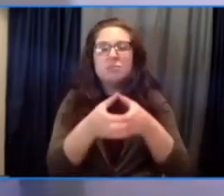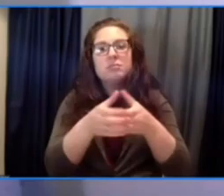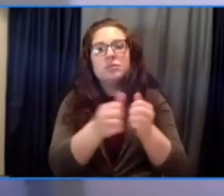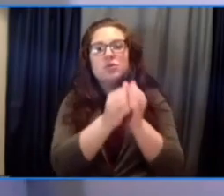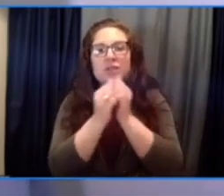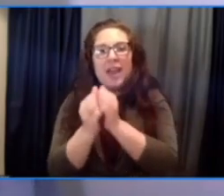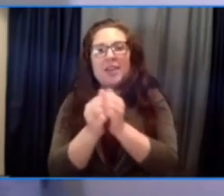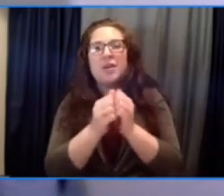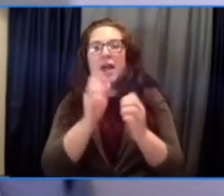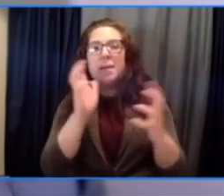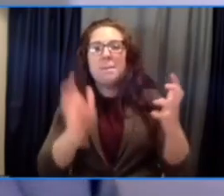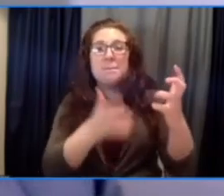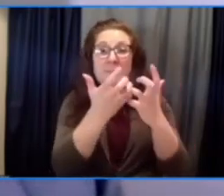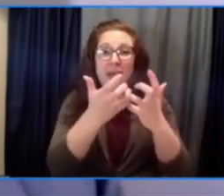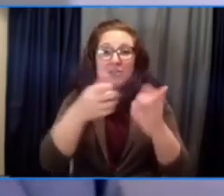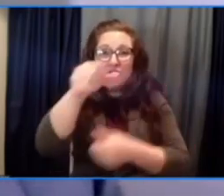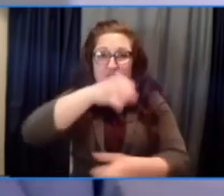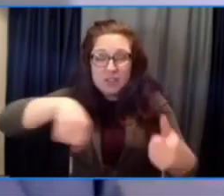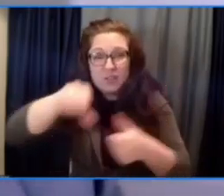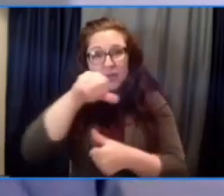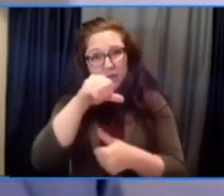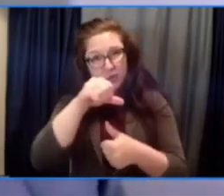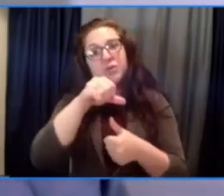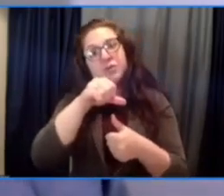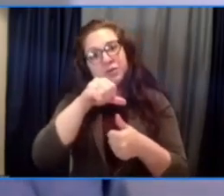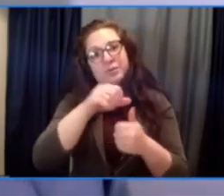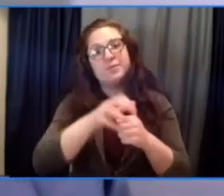needs of the individuals and the needs of their families.